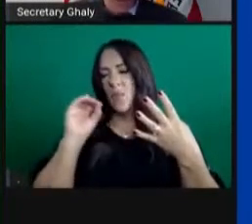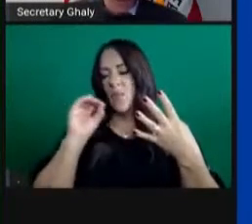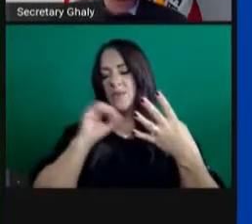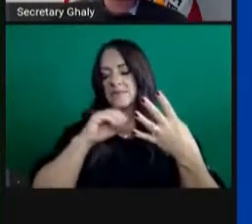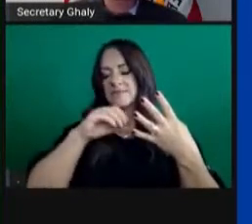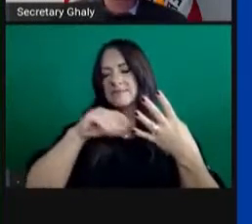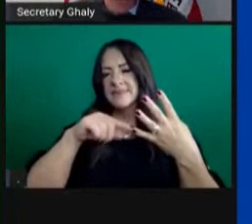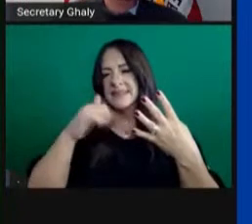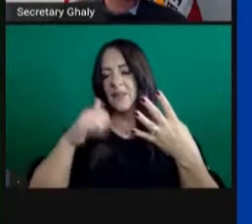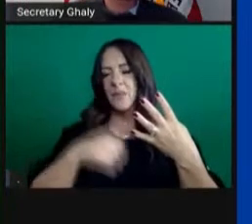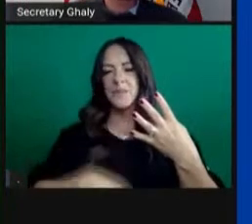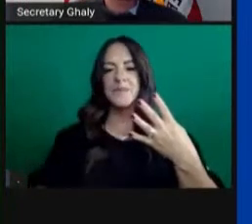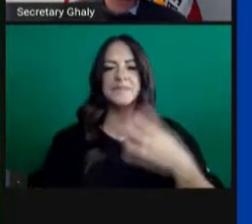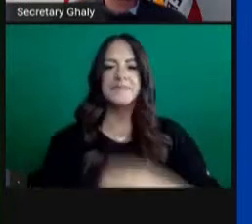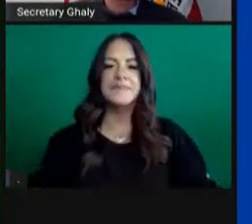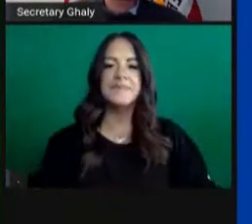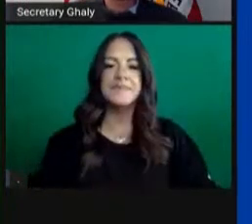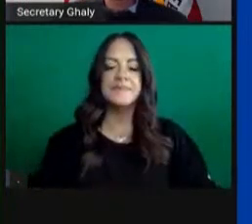Next slide, please.